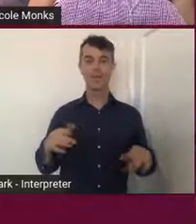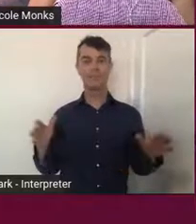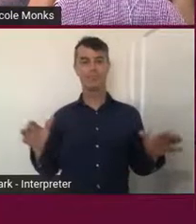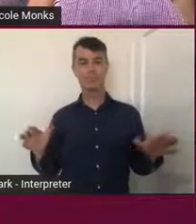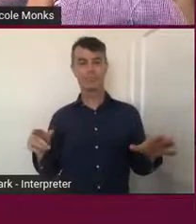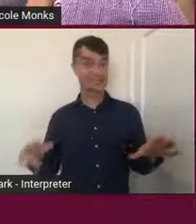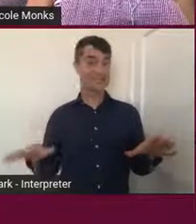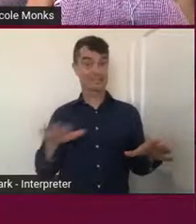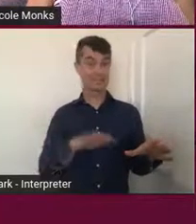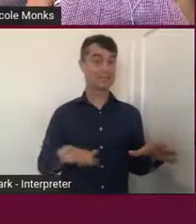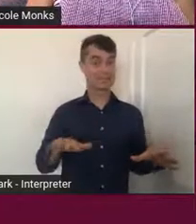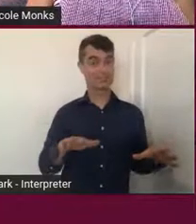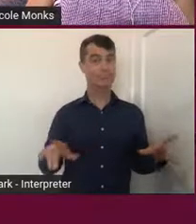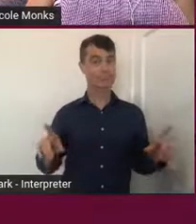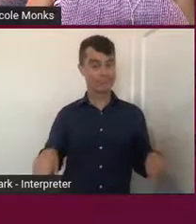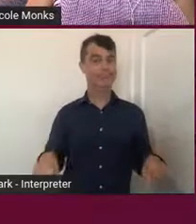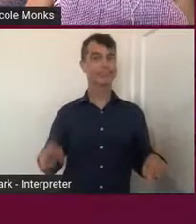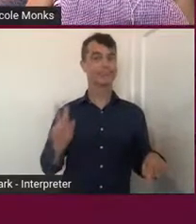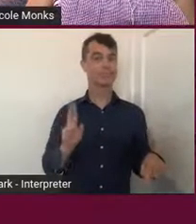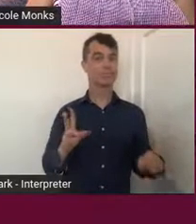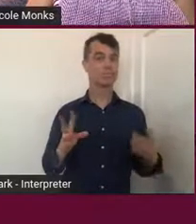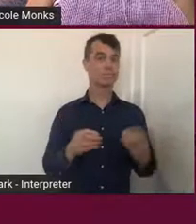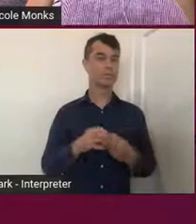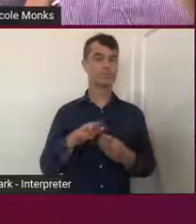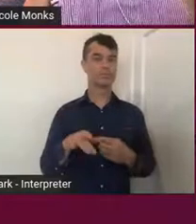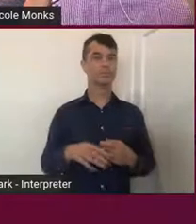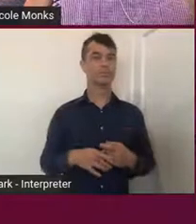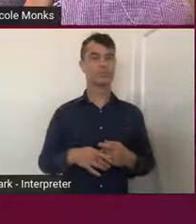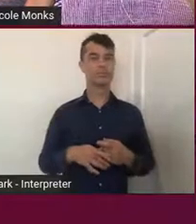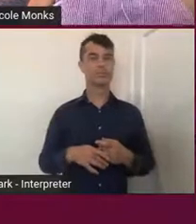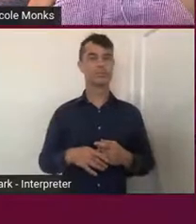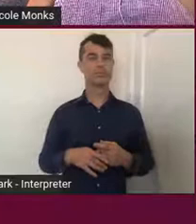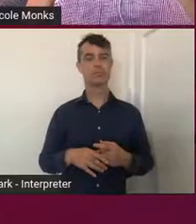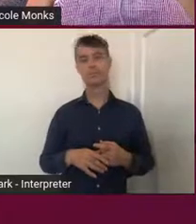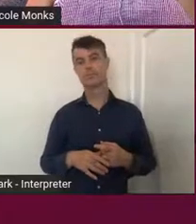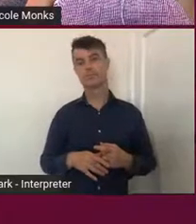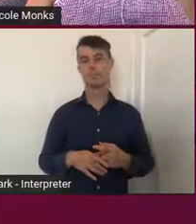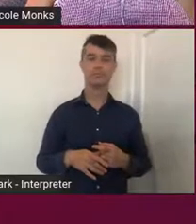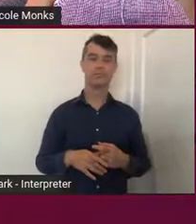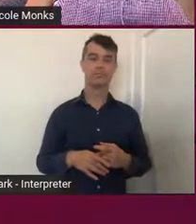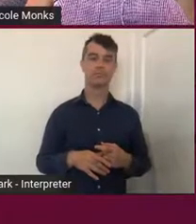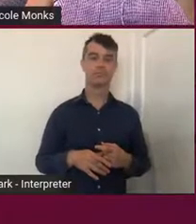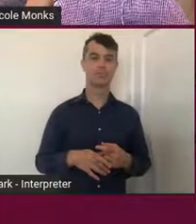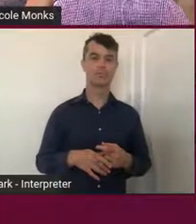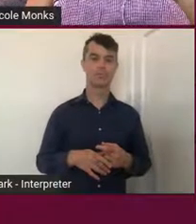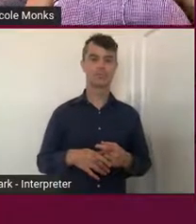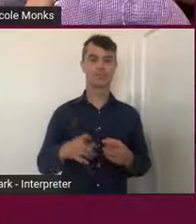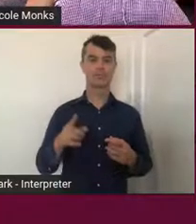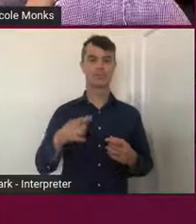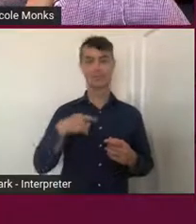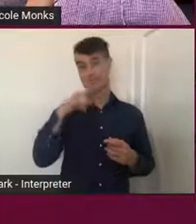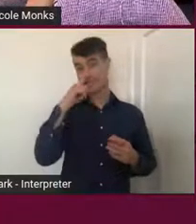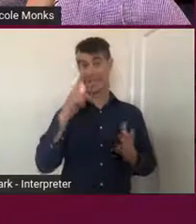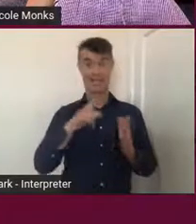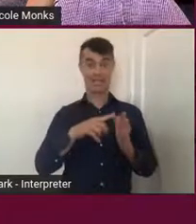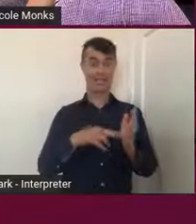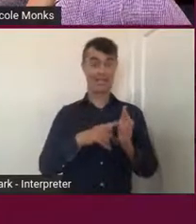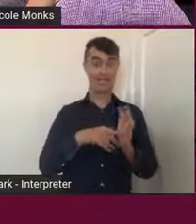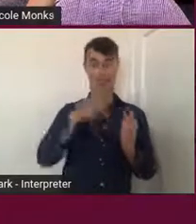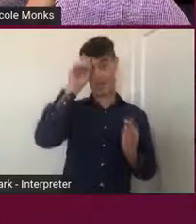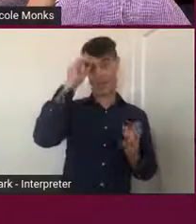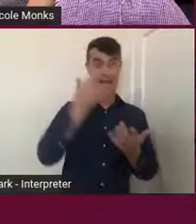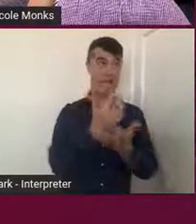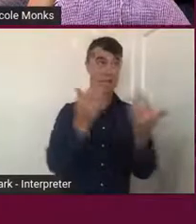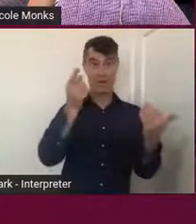space again with, oh, my gosh, I can't even remember how many people. There was